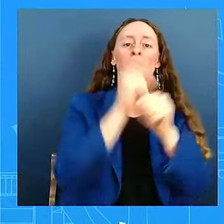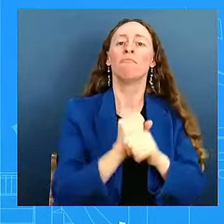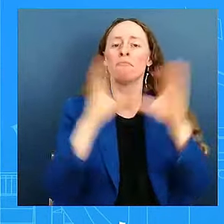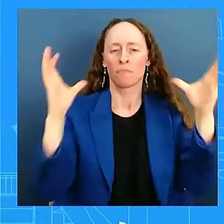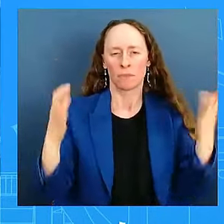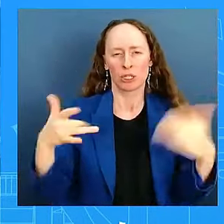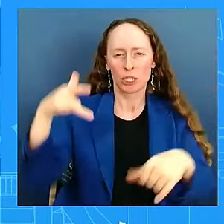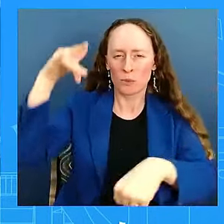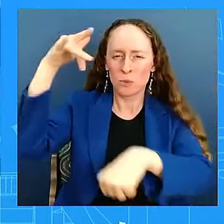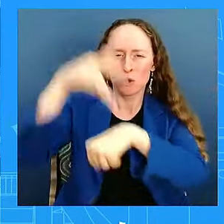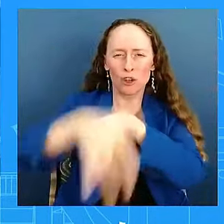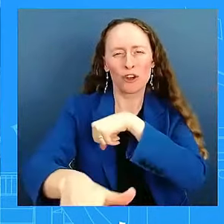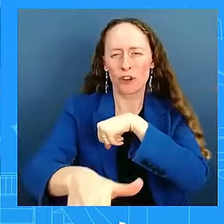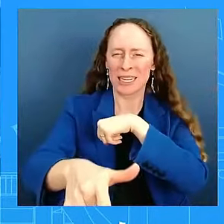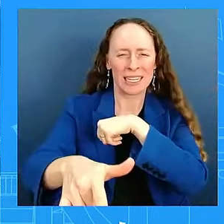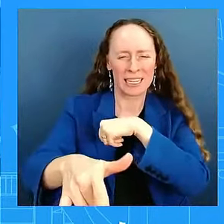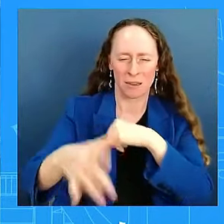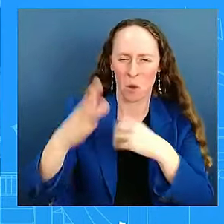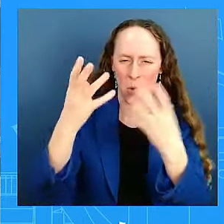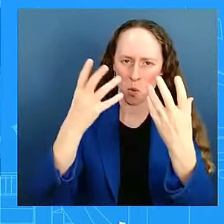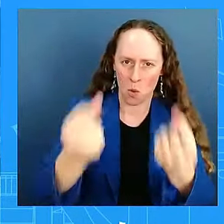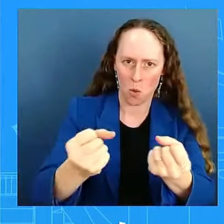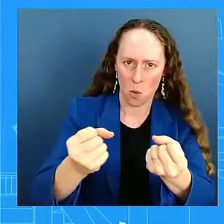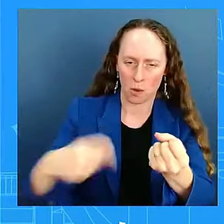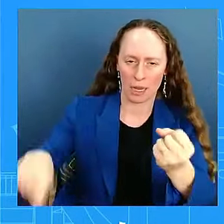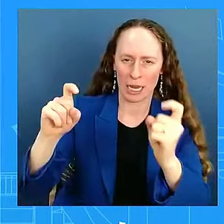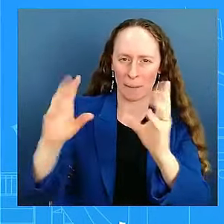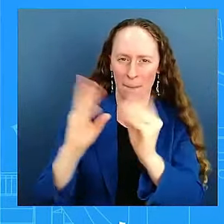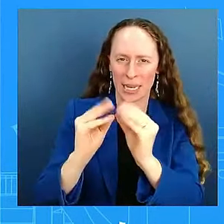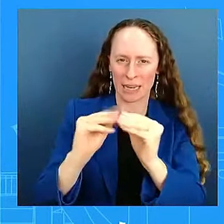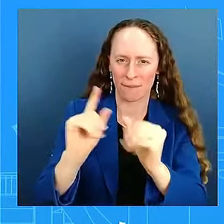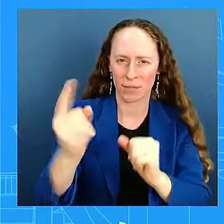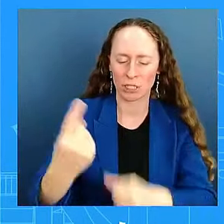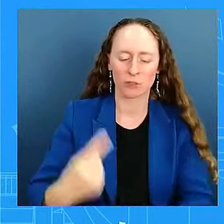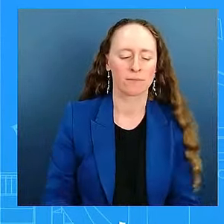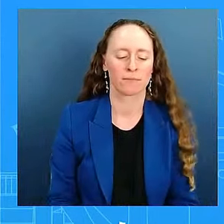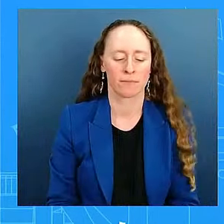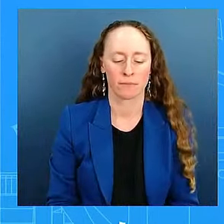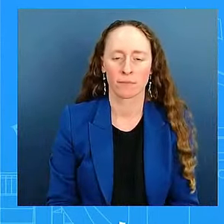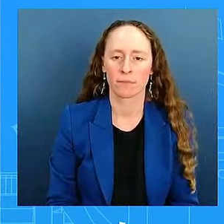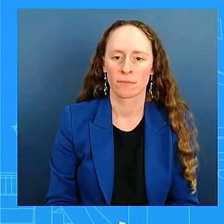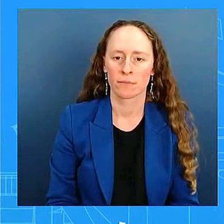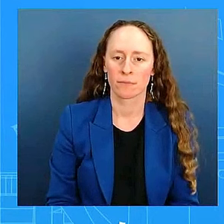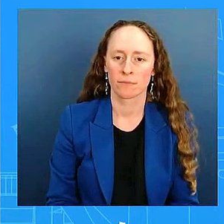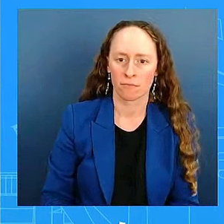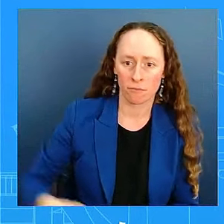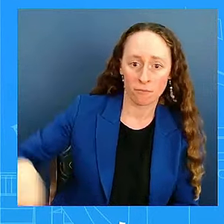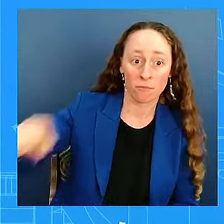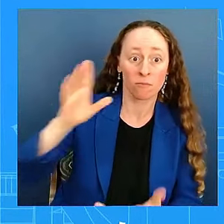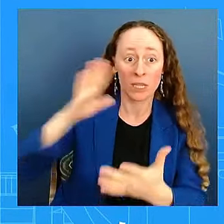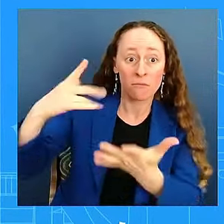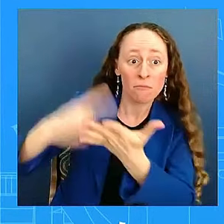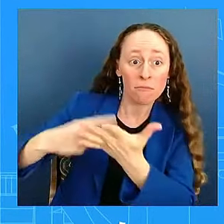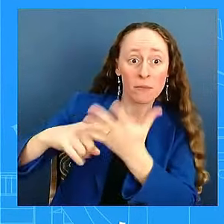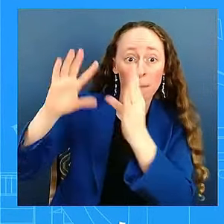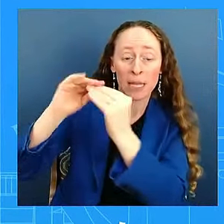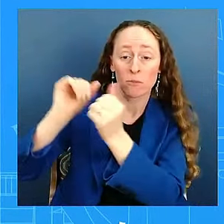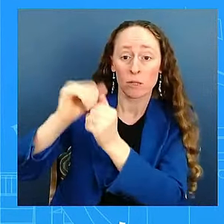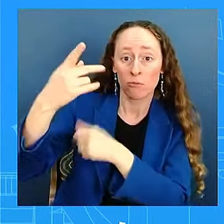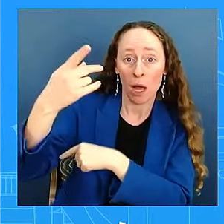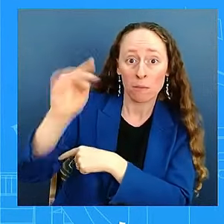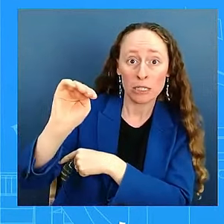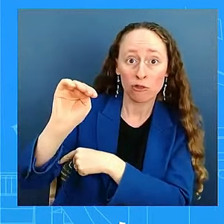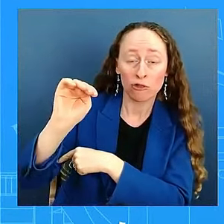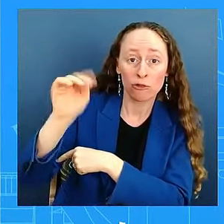will he be speaking to Prime Minister Netanyahu today? I don't have anything to announce from this podium, but I can tell you that he is tracking this minute by minute.